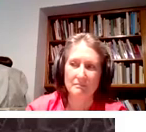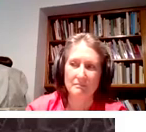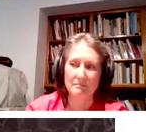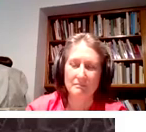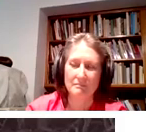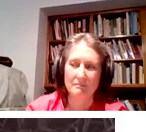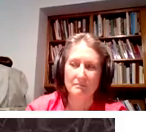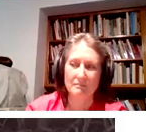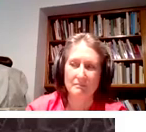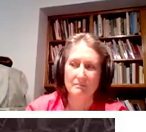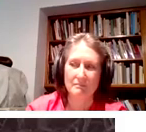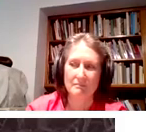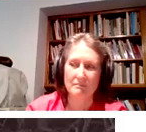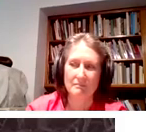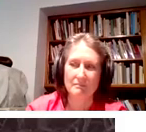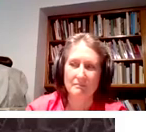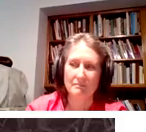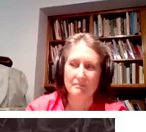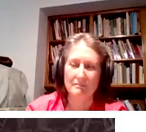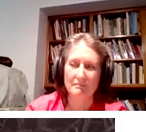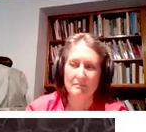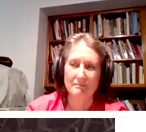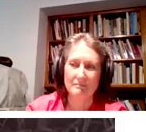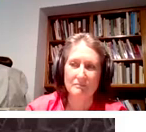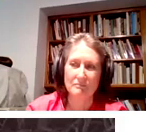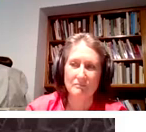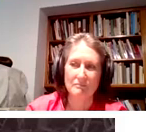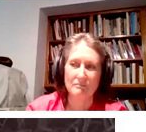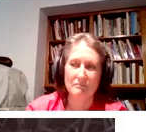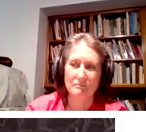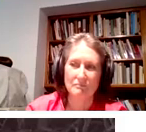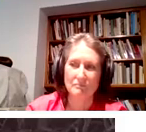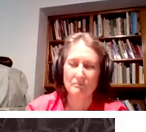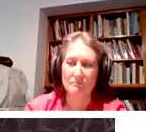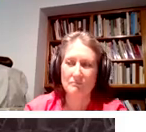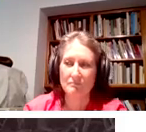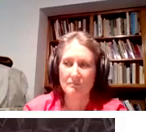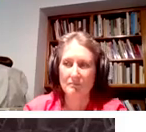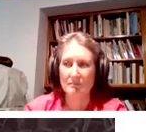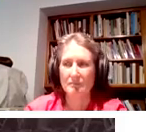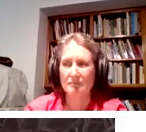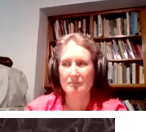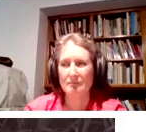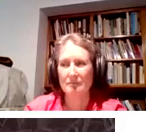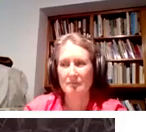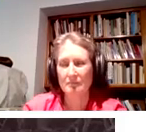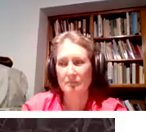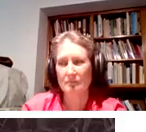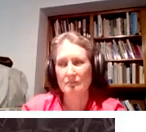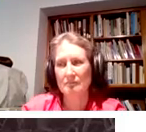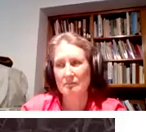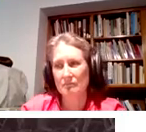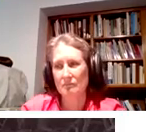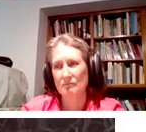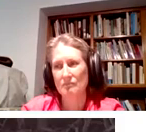ware kuatachatikini and the lower yukon river degzina and with co-author and consultant